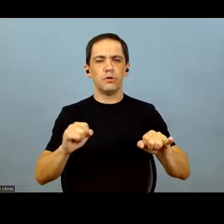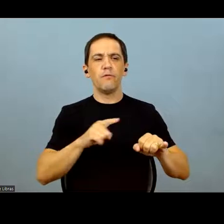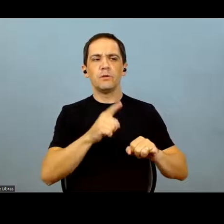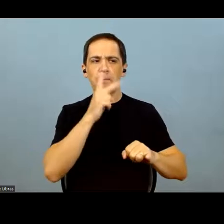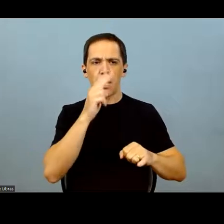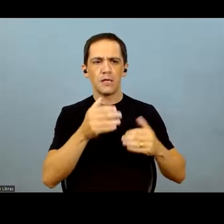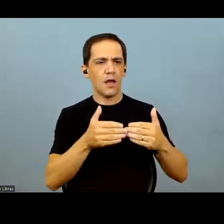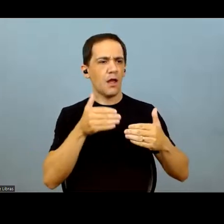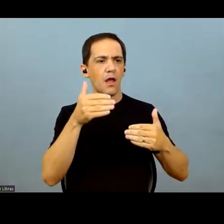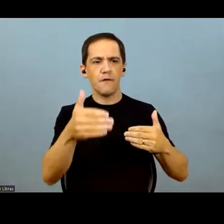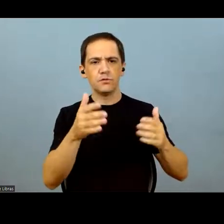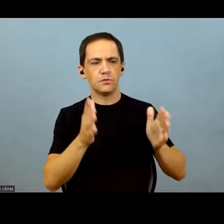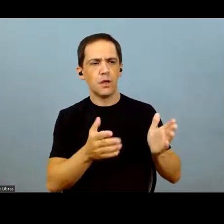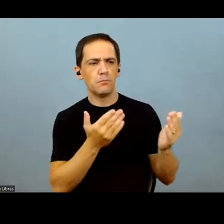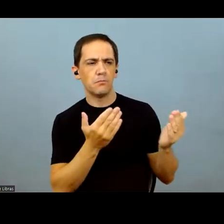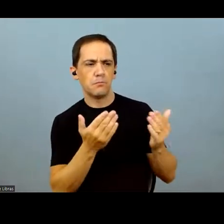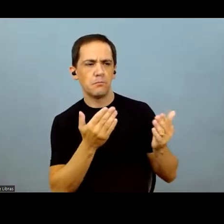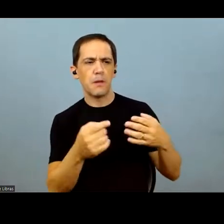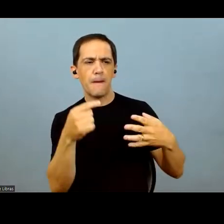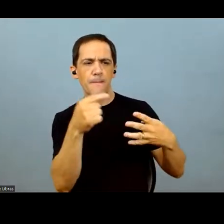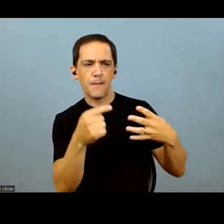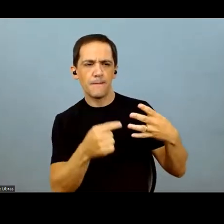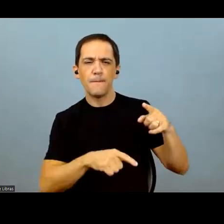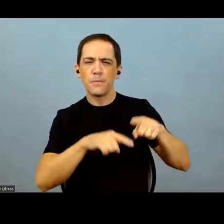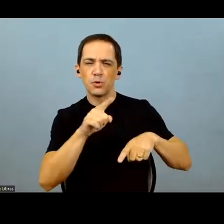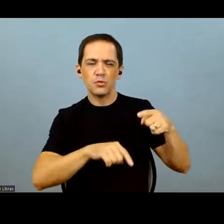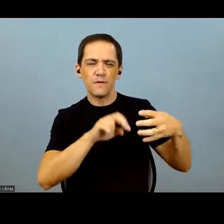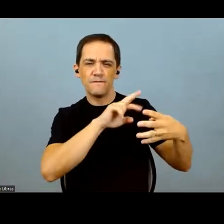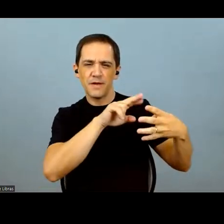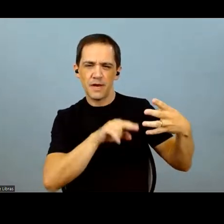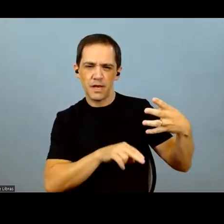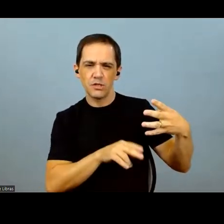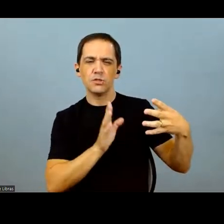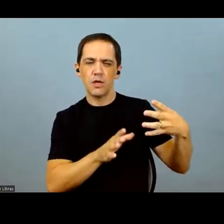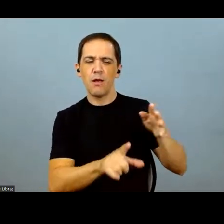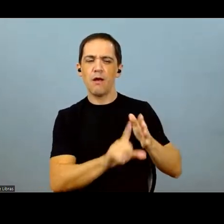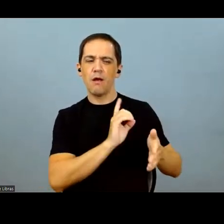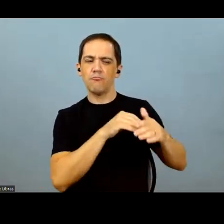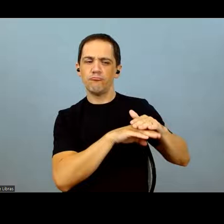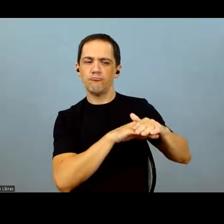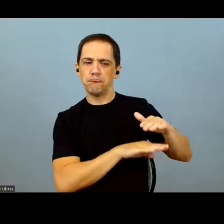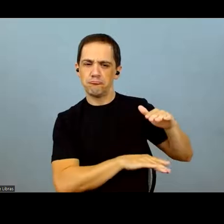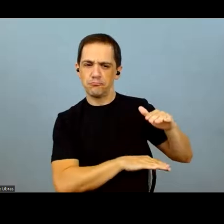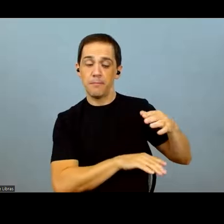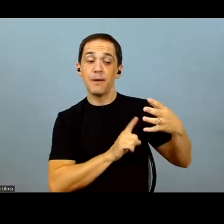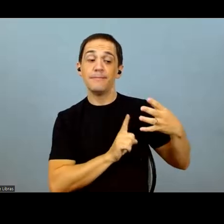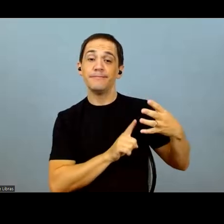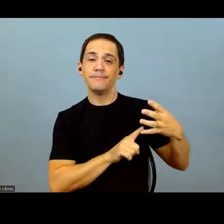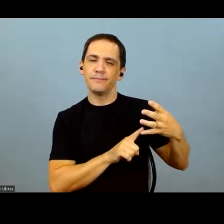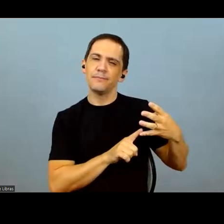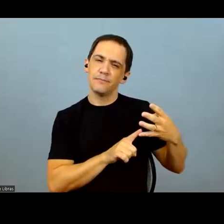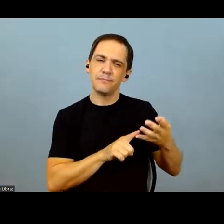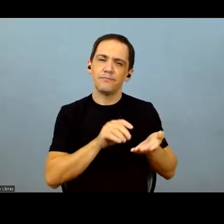you are really quite advanced, as one should expect.